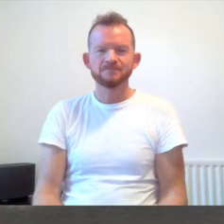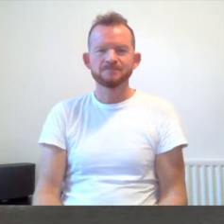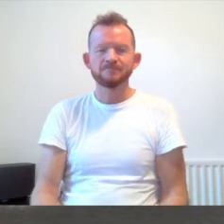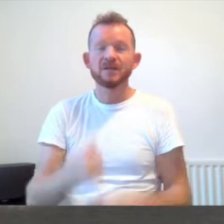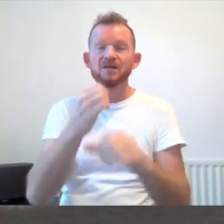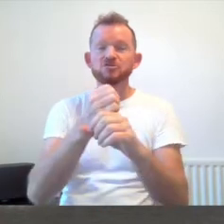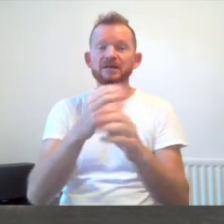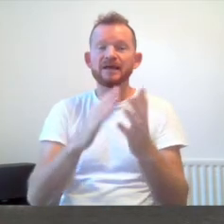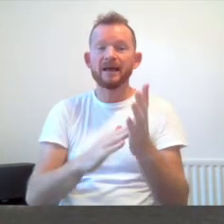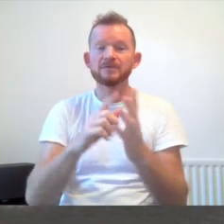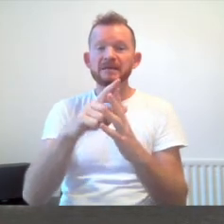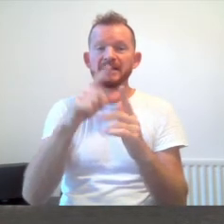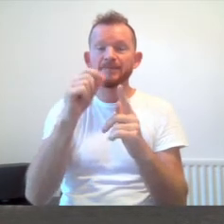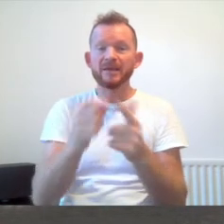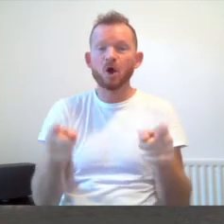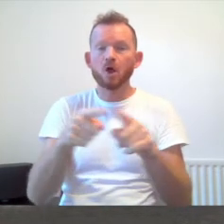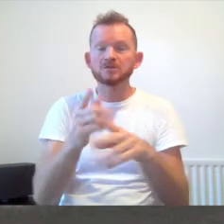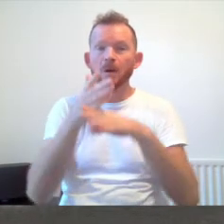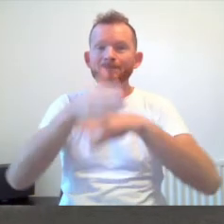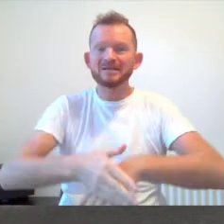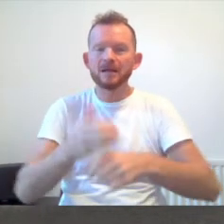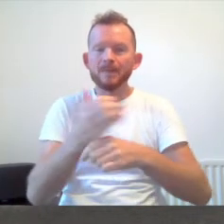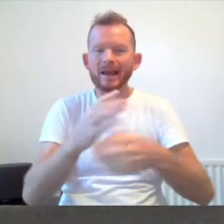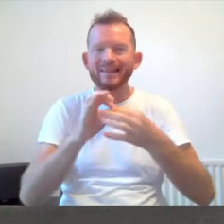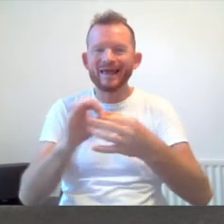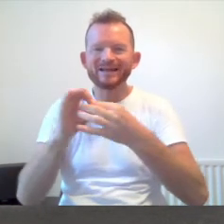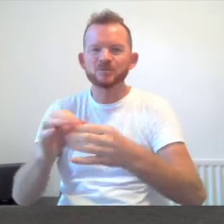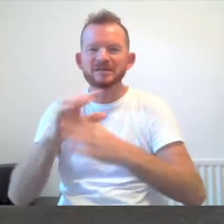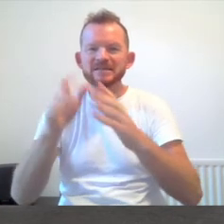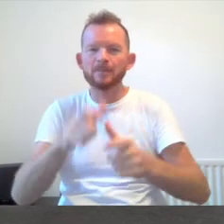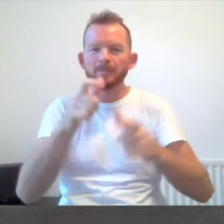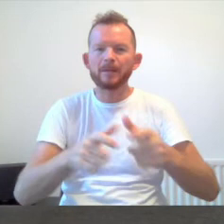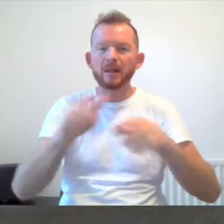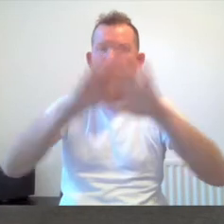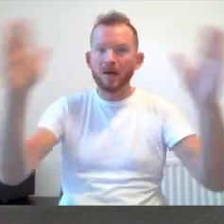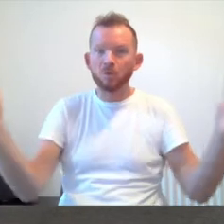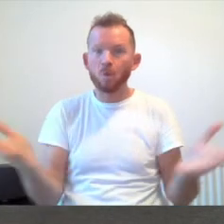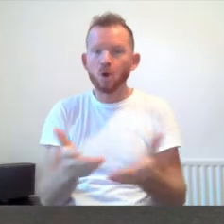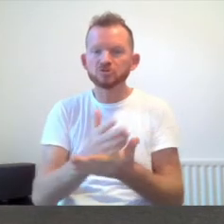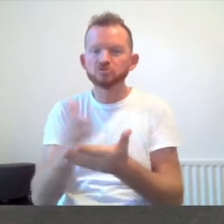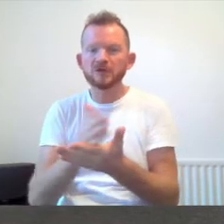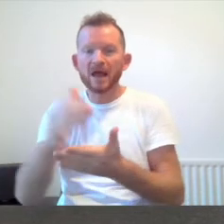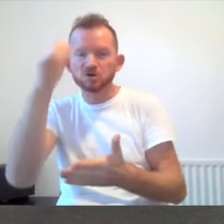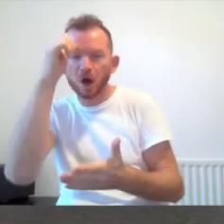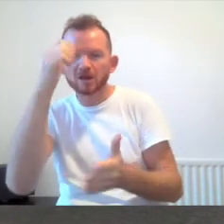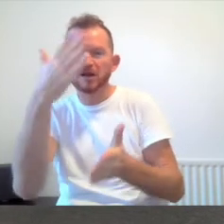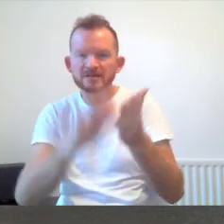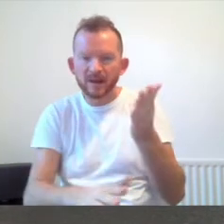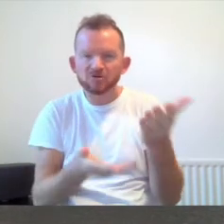GMCDP was also busy making links with disabled people around the world to share knowledge and experiences.